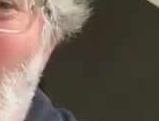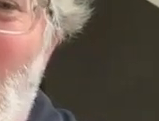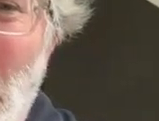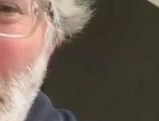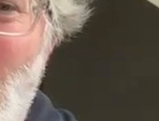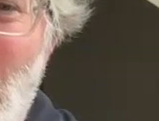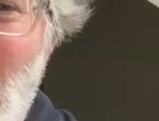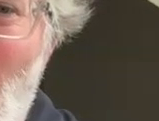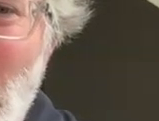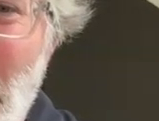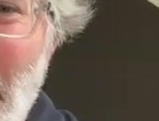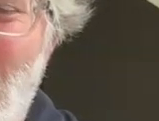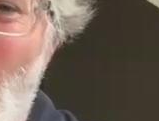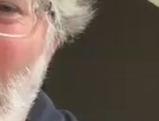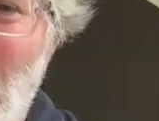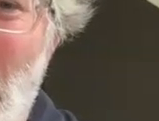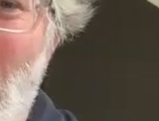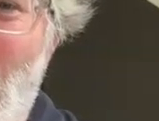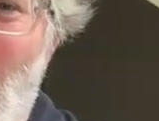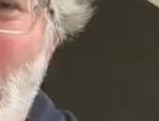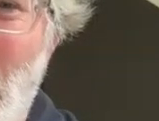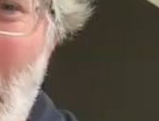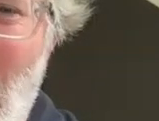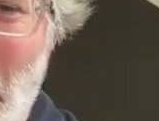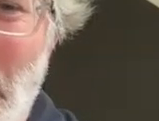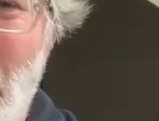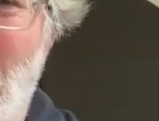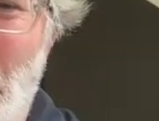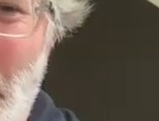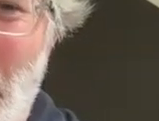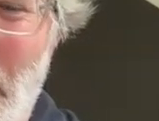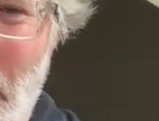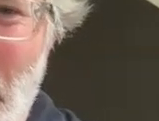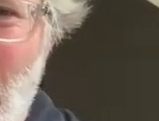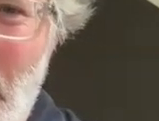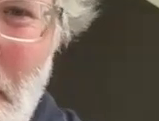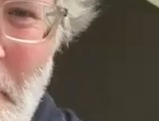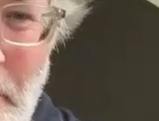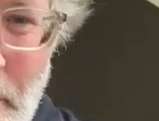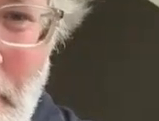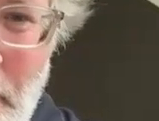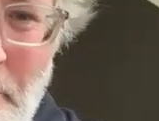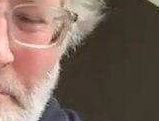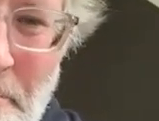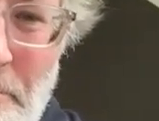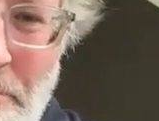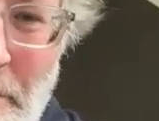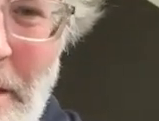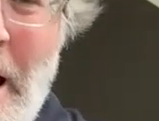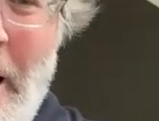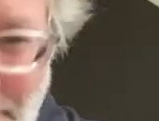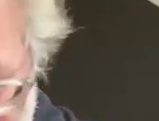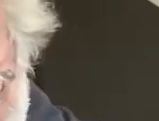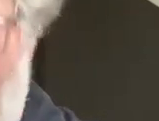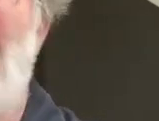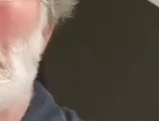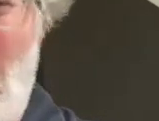to an audience who feels helpless against the whims of the fossil capitalist machine right so hopefully as that person was